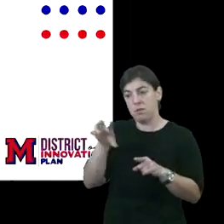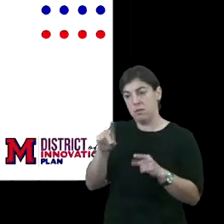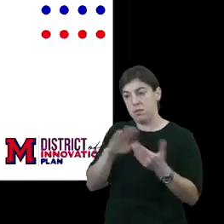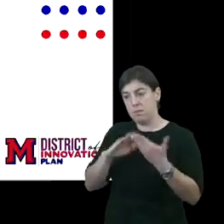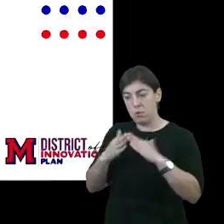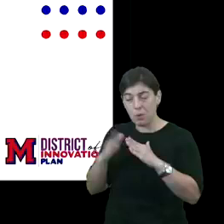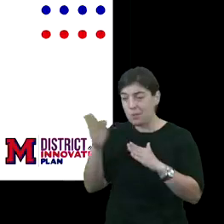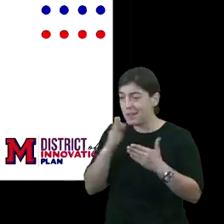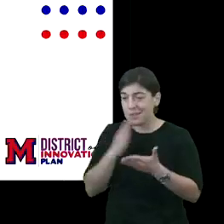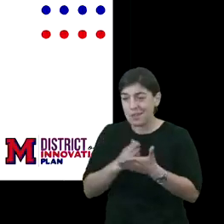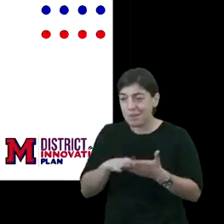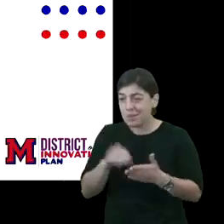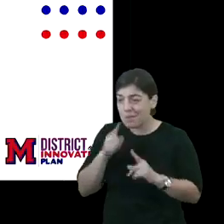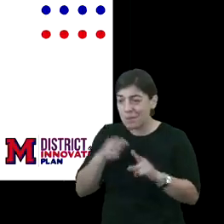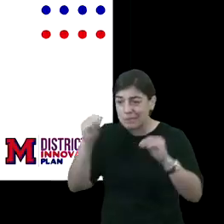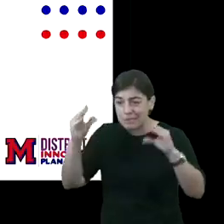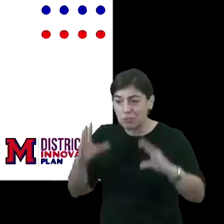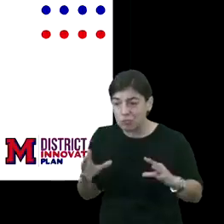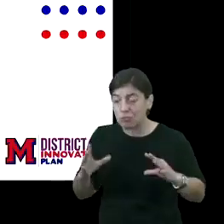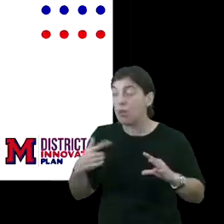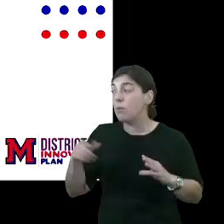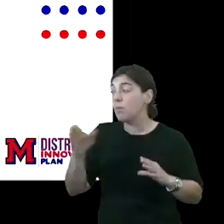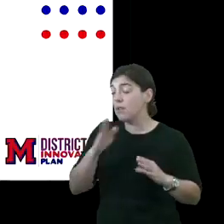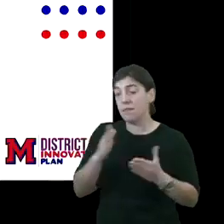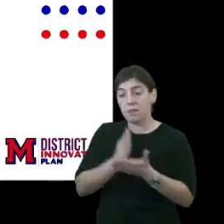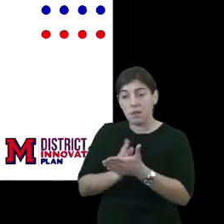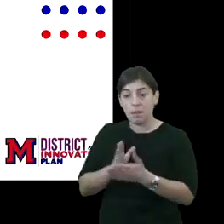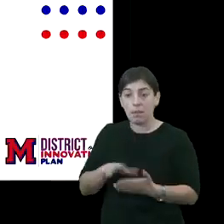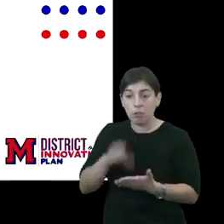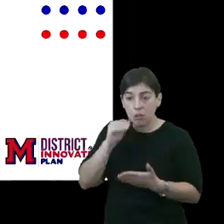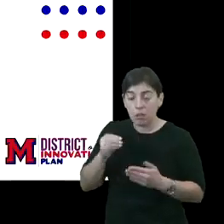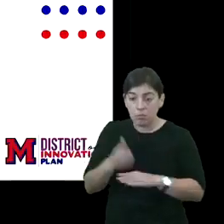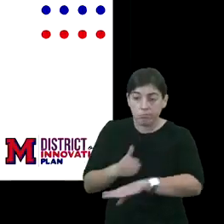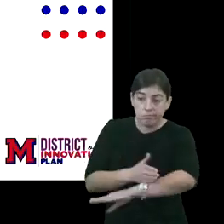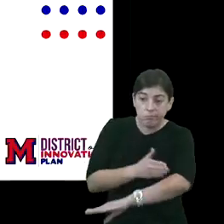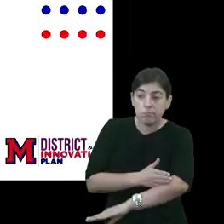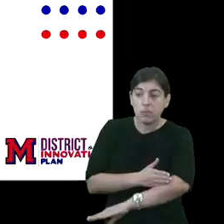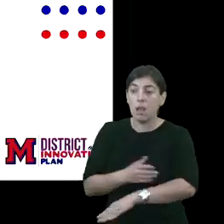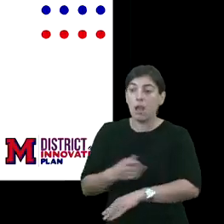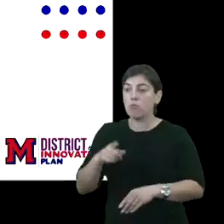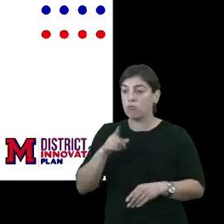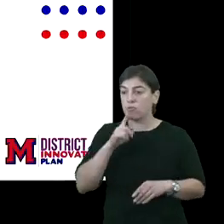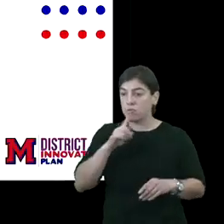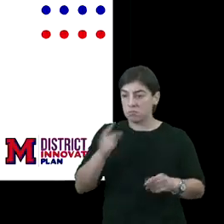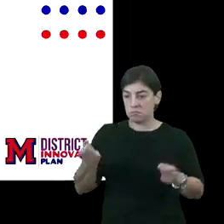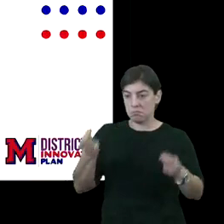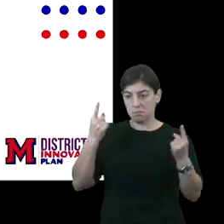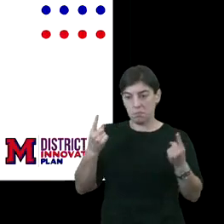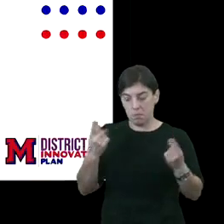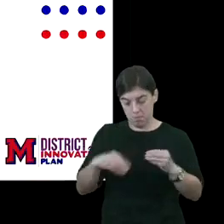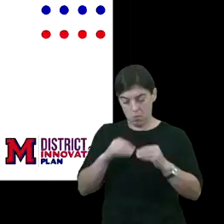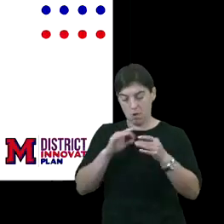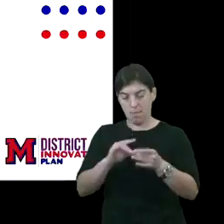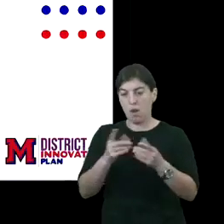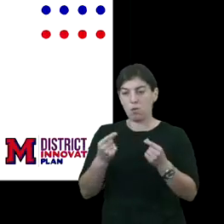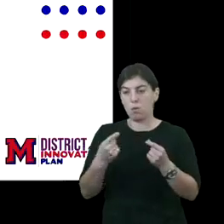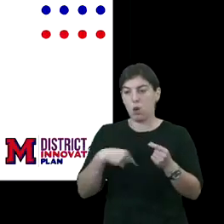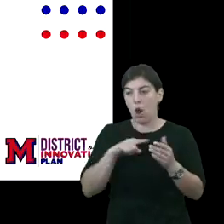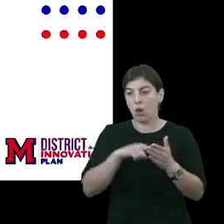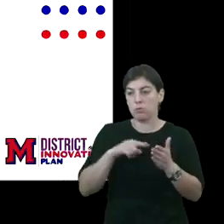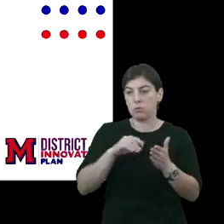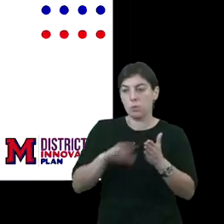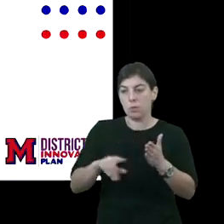We never stopped learning from teachers. We never stopped learning and growing and really understanding more about what our students